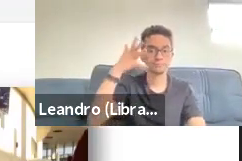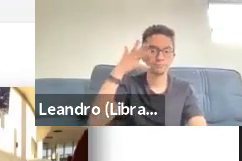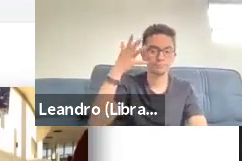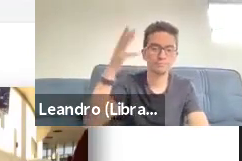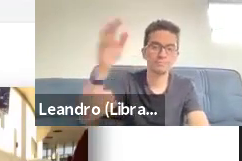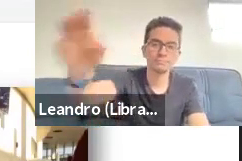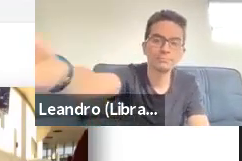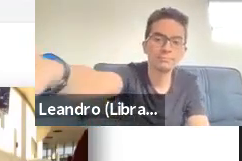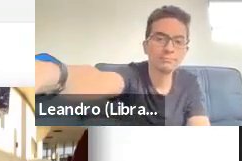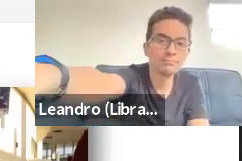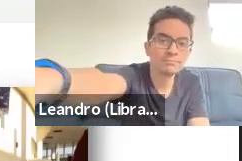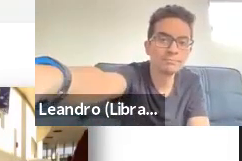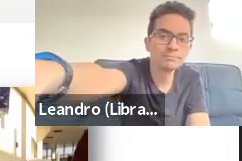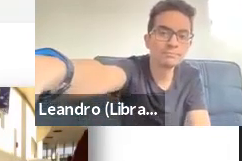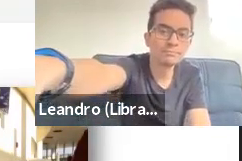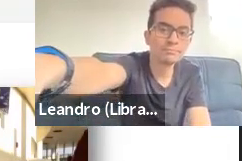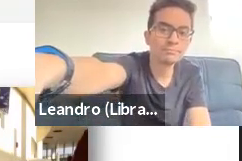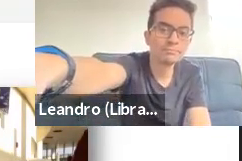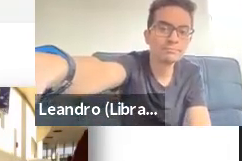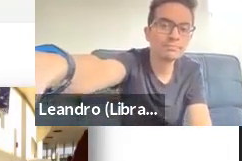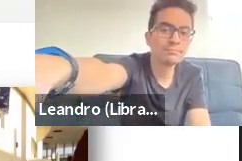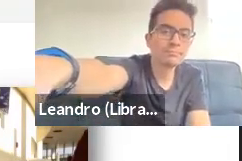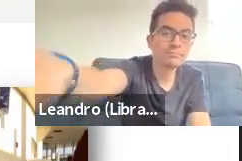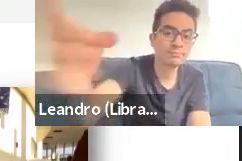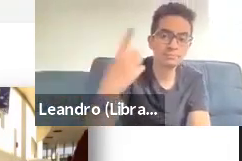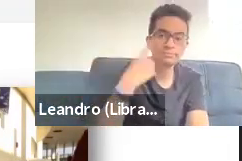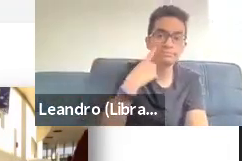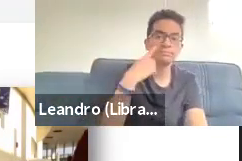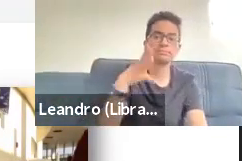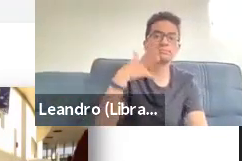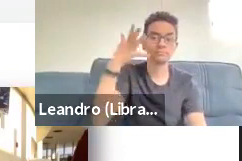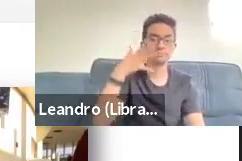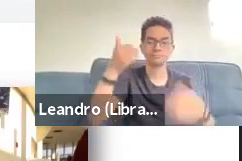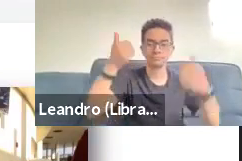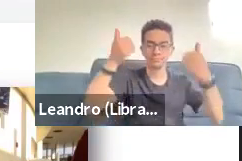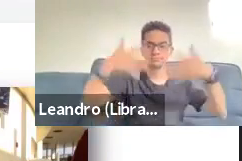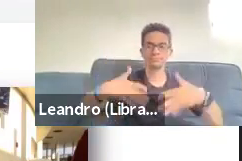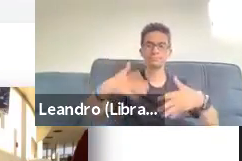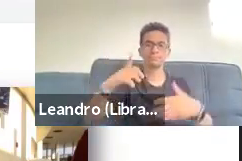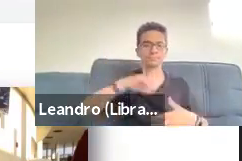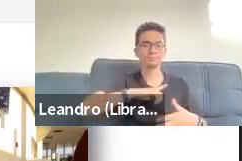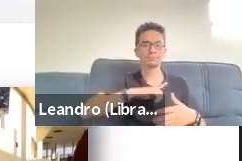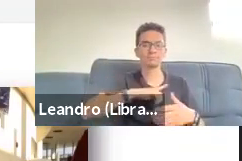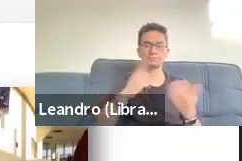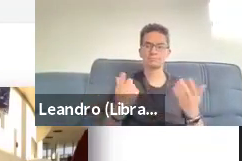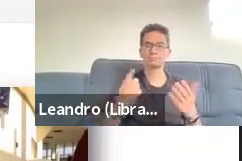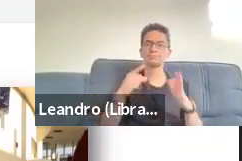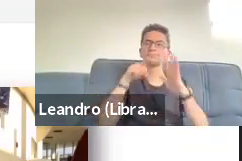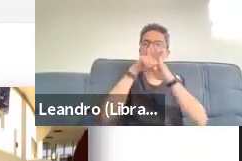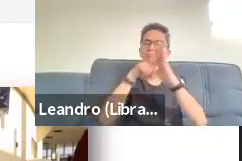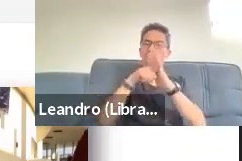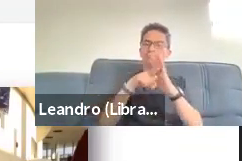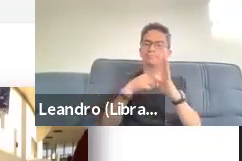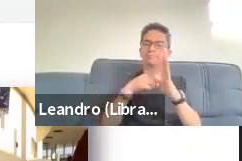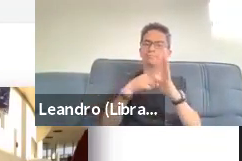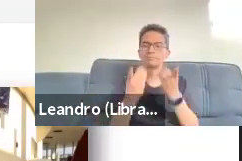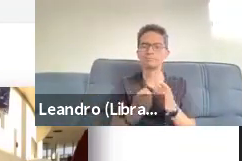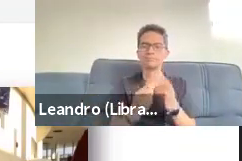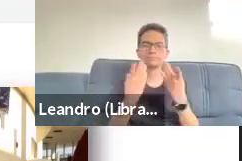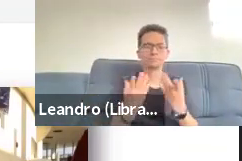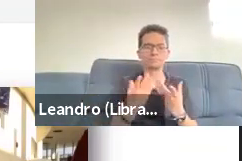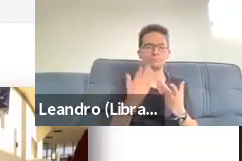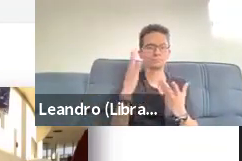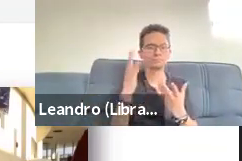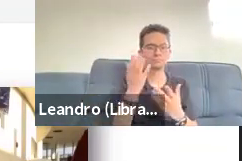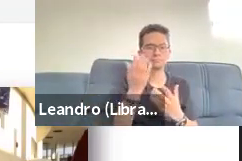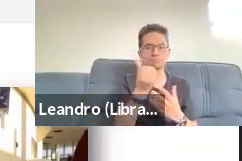basically analyzes data from 16 on campus interviews from six of these potential AAC PIM users yielded a little